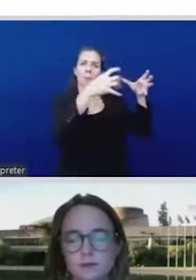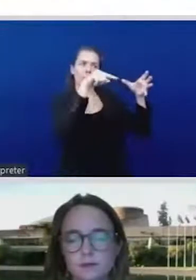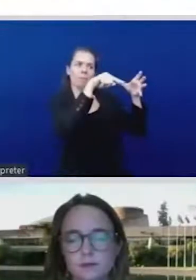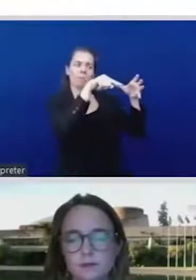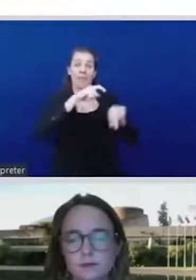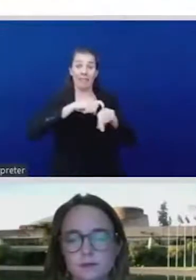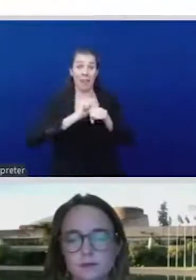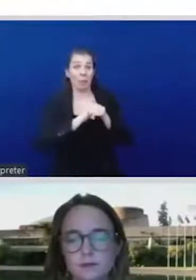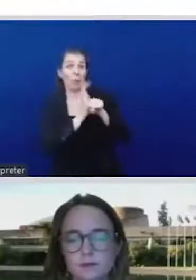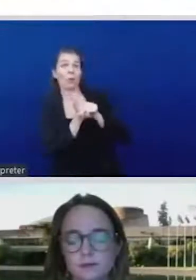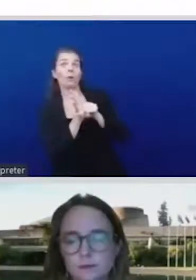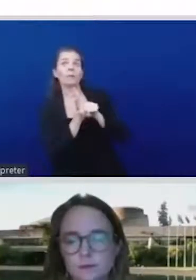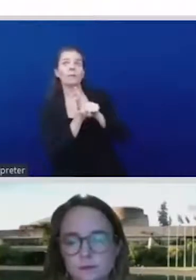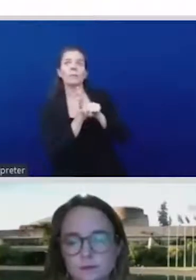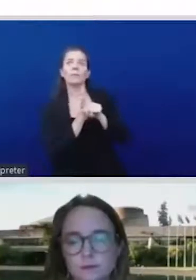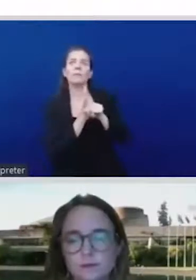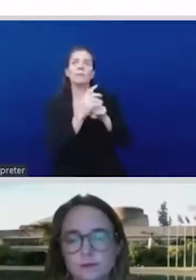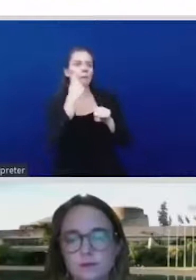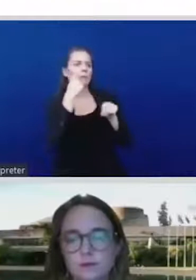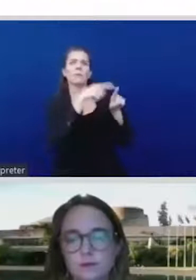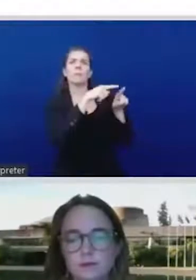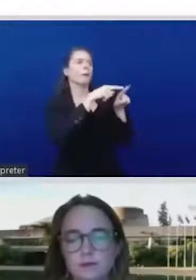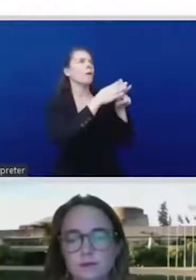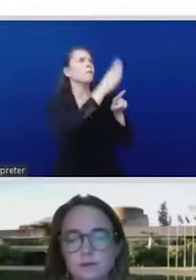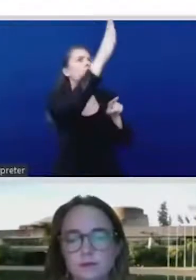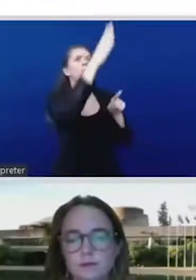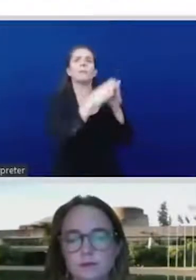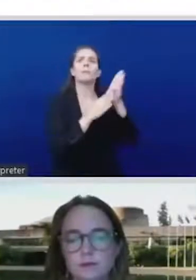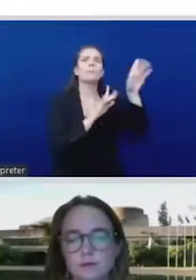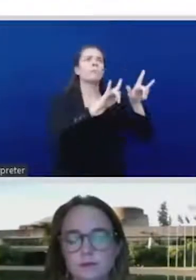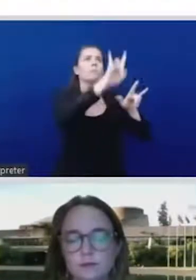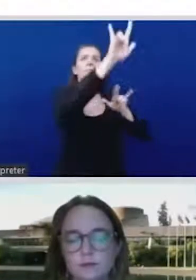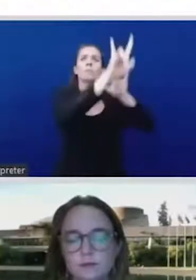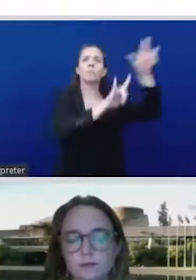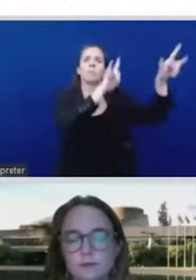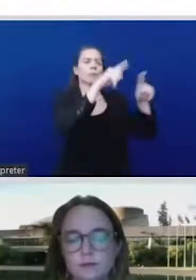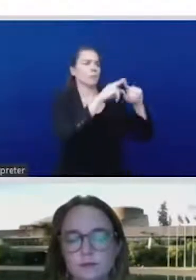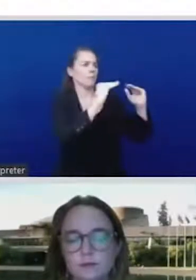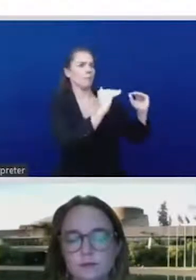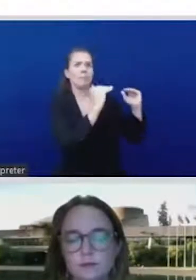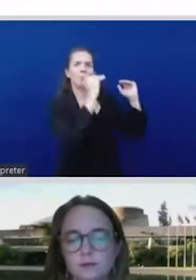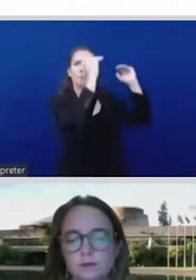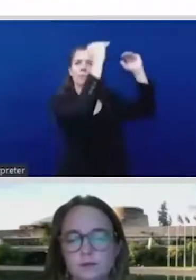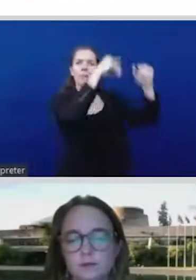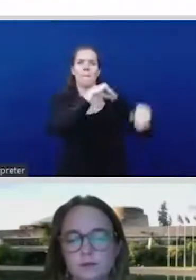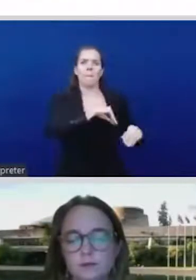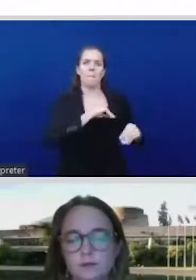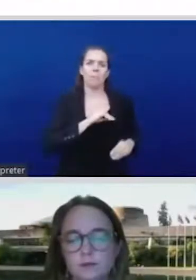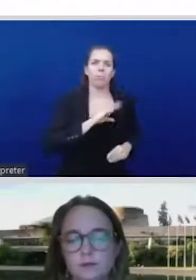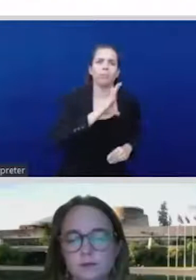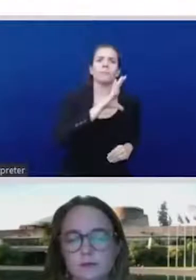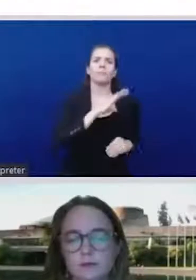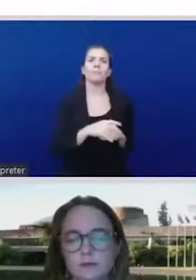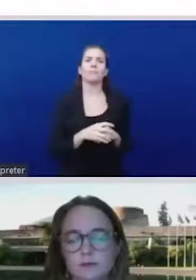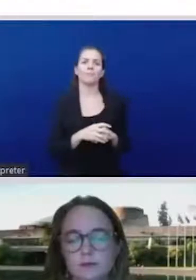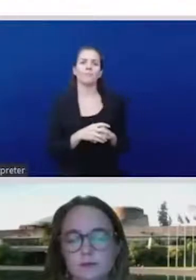criticized for immorally accepting government wage subsidies, despite having retained